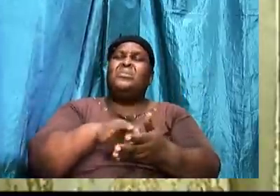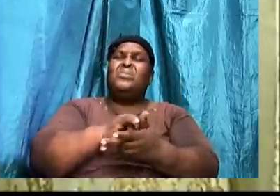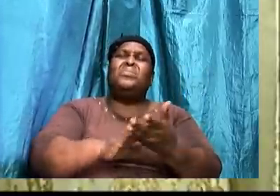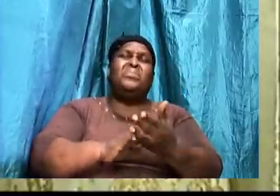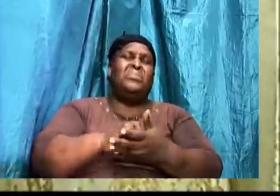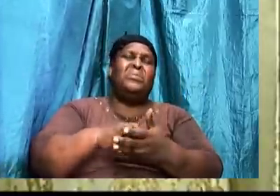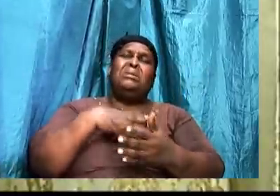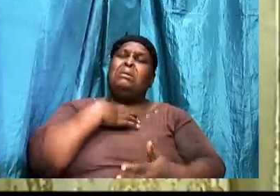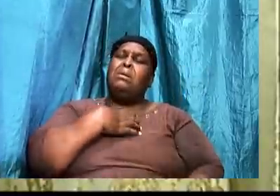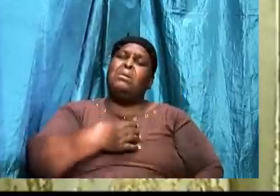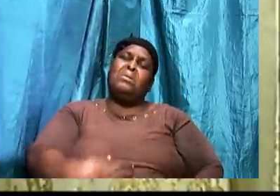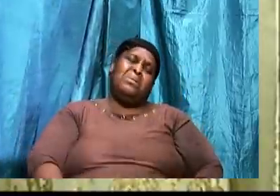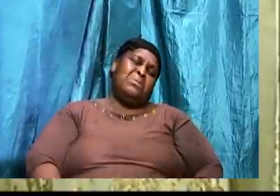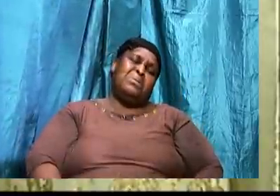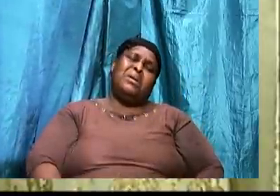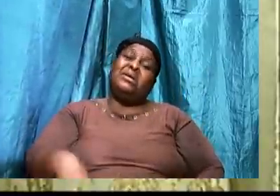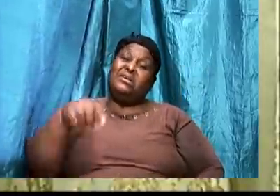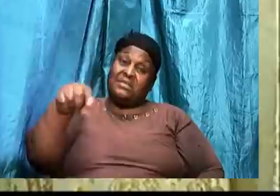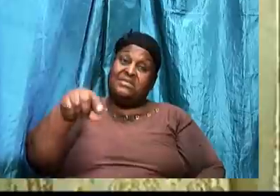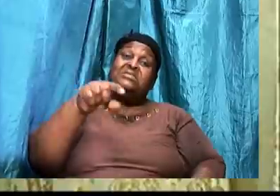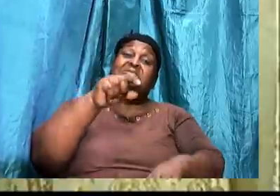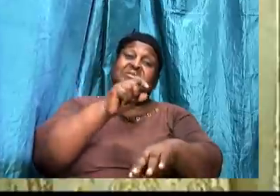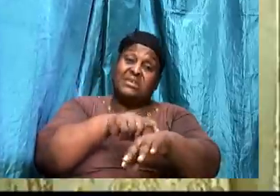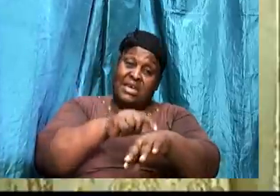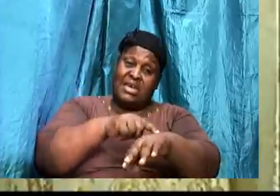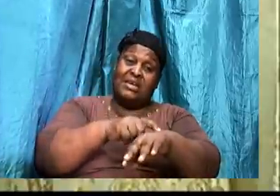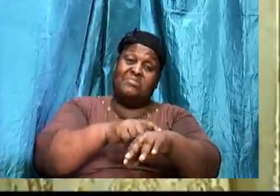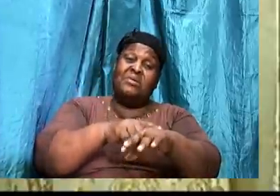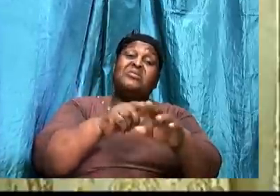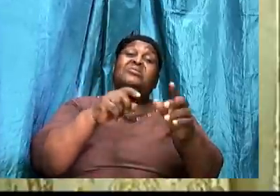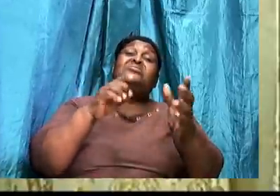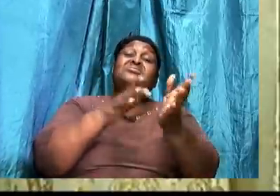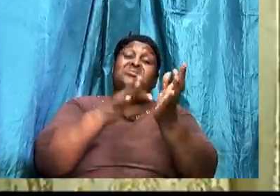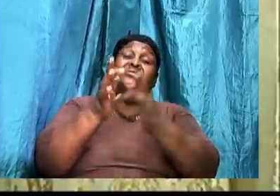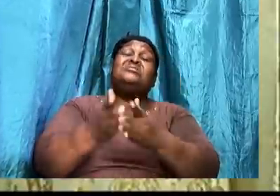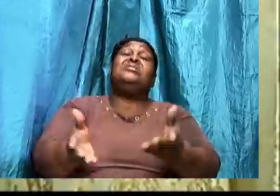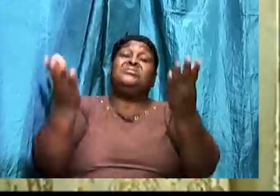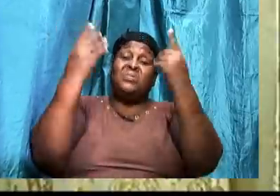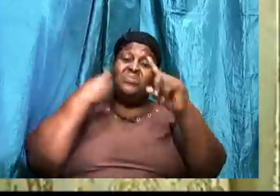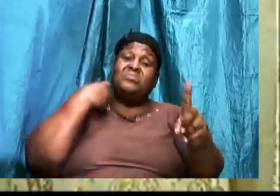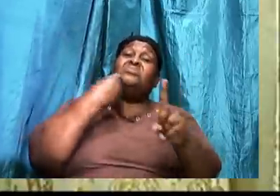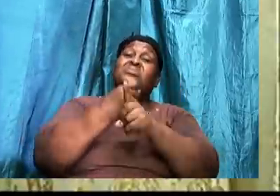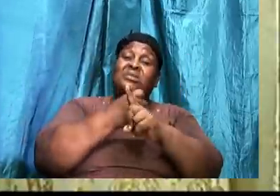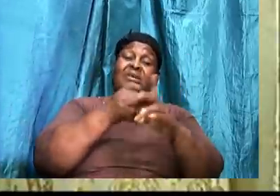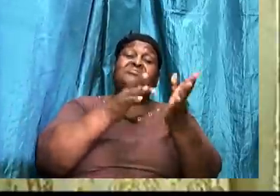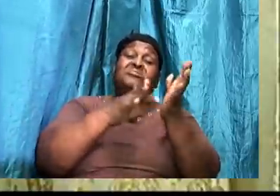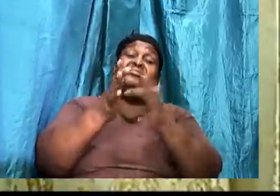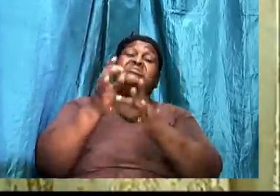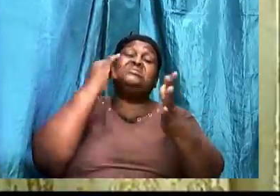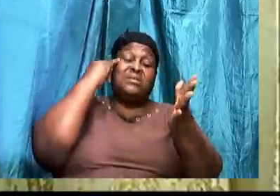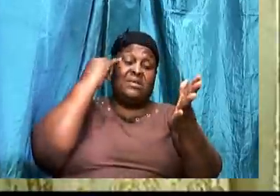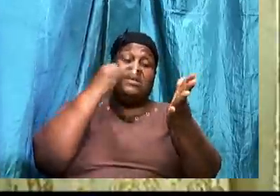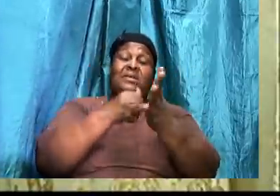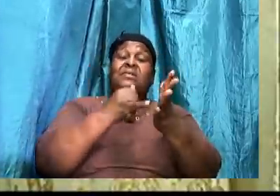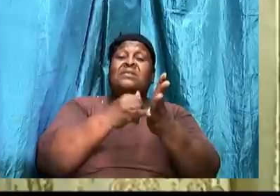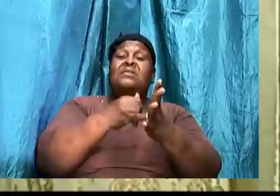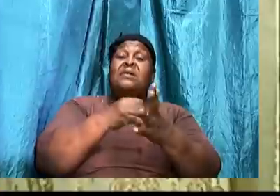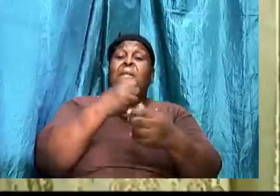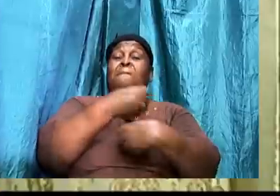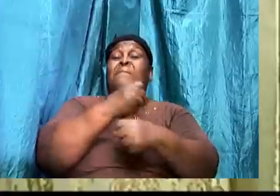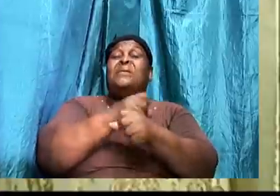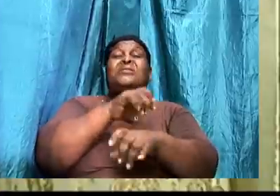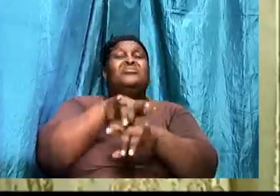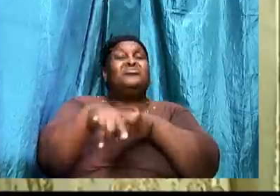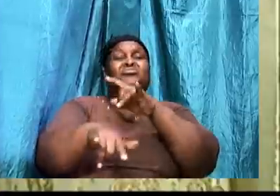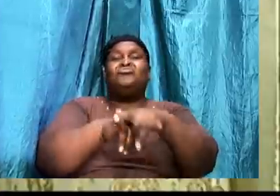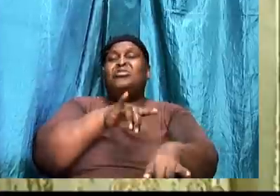And this was the time that Satan attacked his identity. To make his wiles more effective. He will